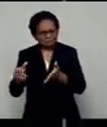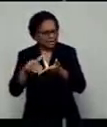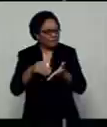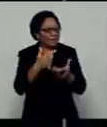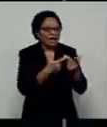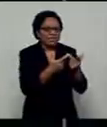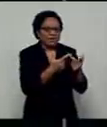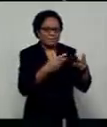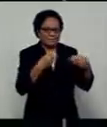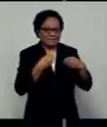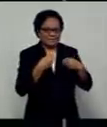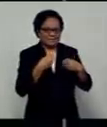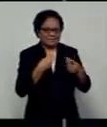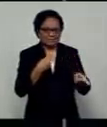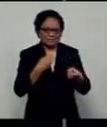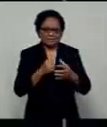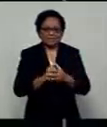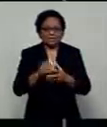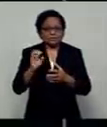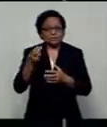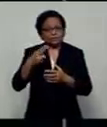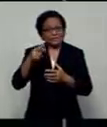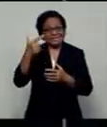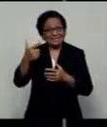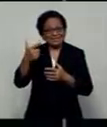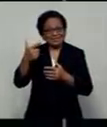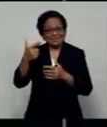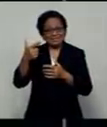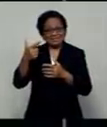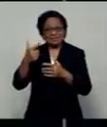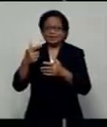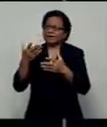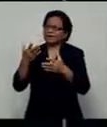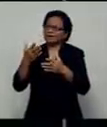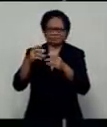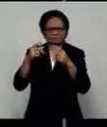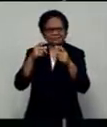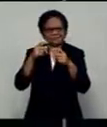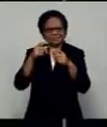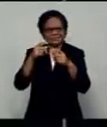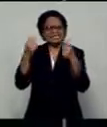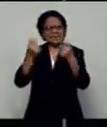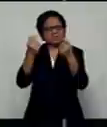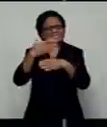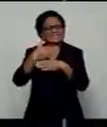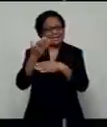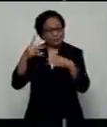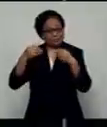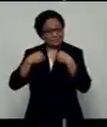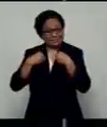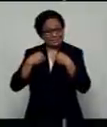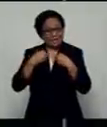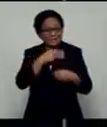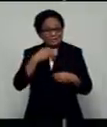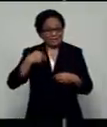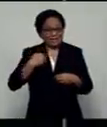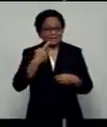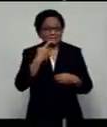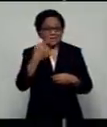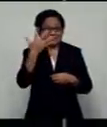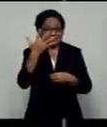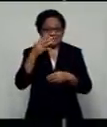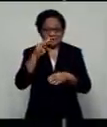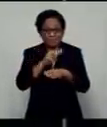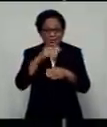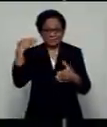a statement marking the 27th International Cooperatives Day, Minister Fayaz Koya says, in the past 15 months of adapting